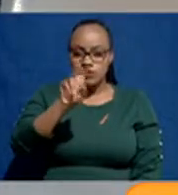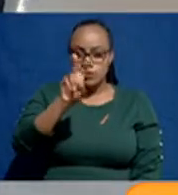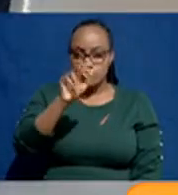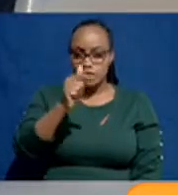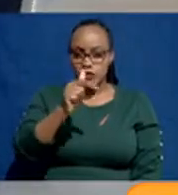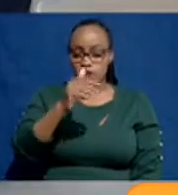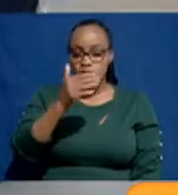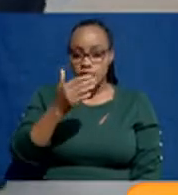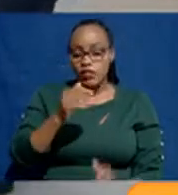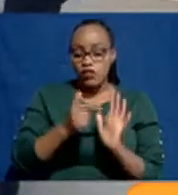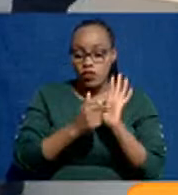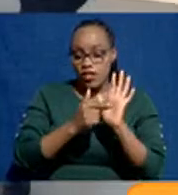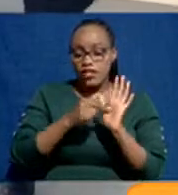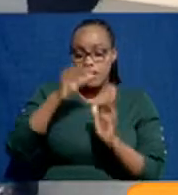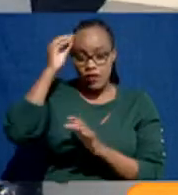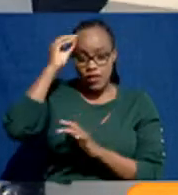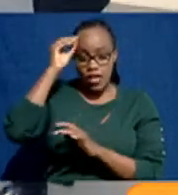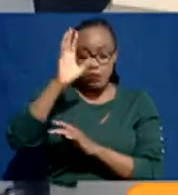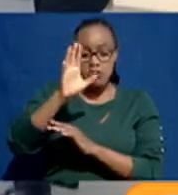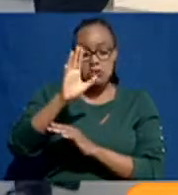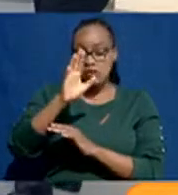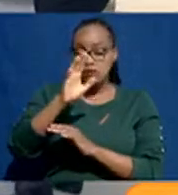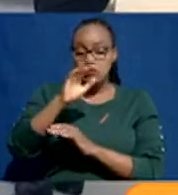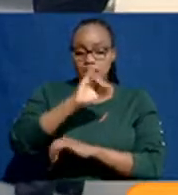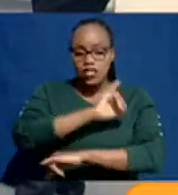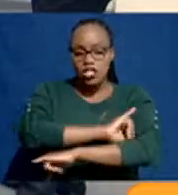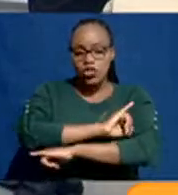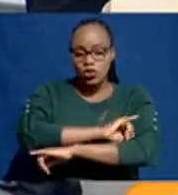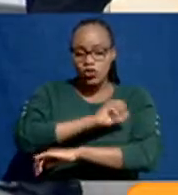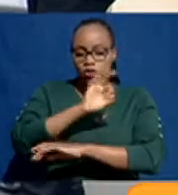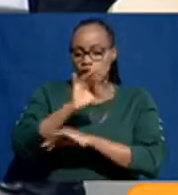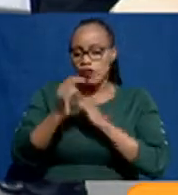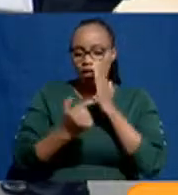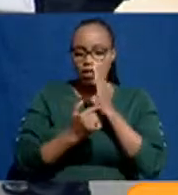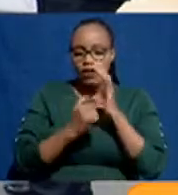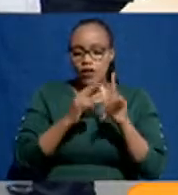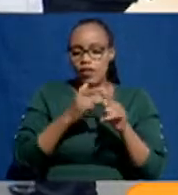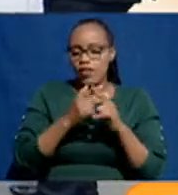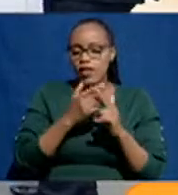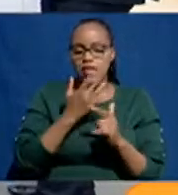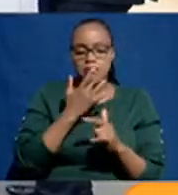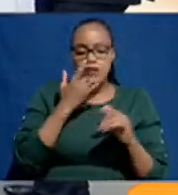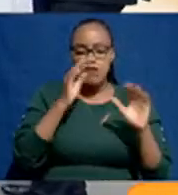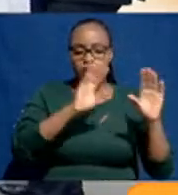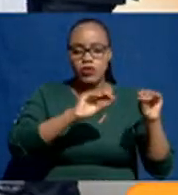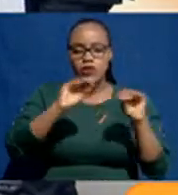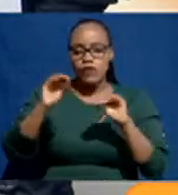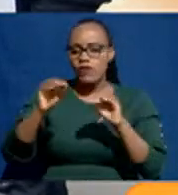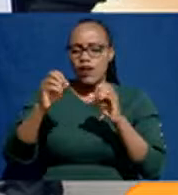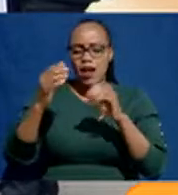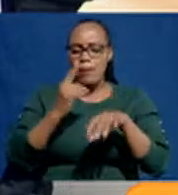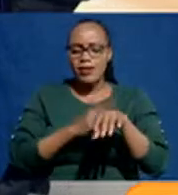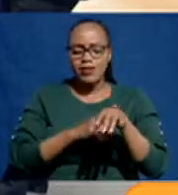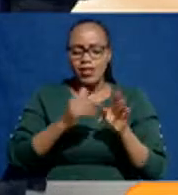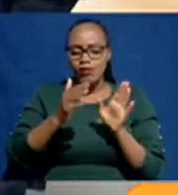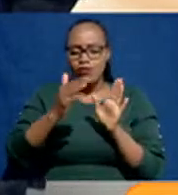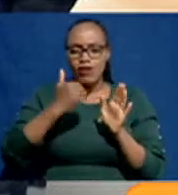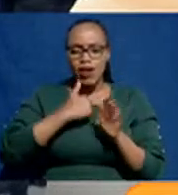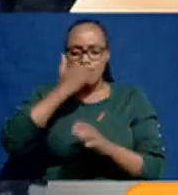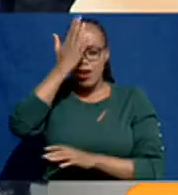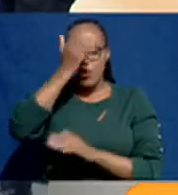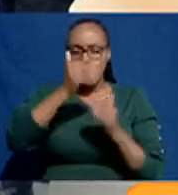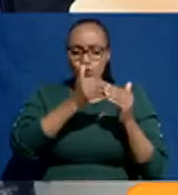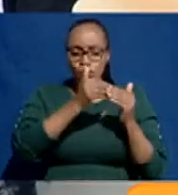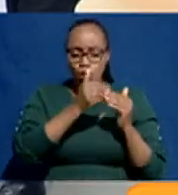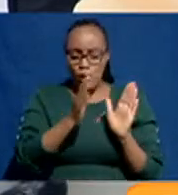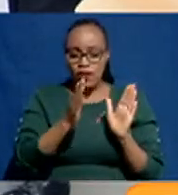Kimbo Institute of Science and Technology, and now they may prefer to transfer, how much time do they have? Because, again, you're opening